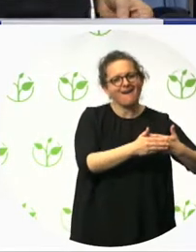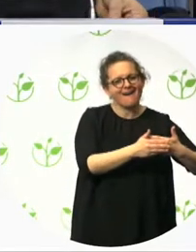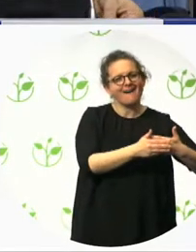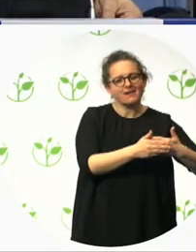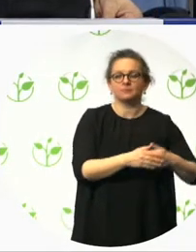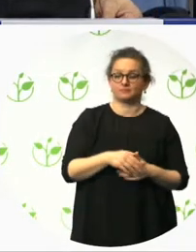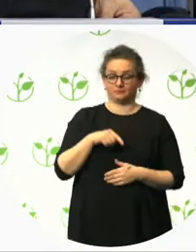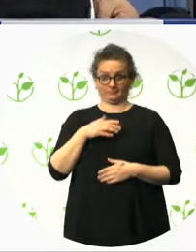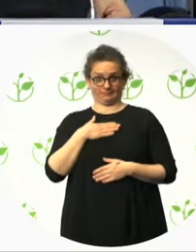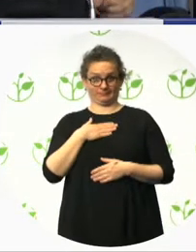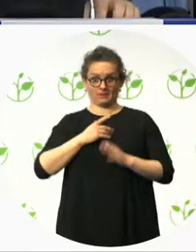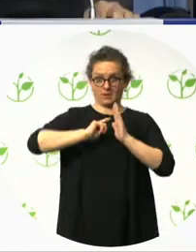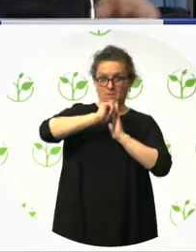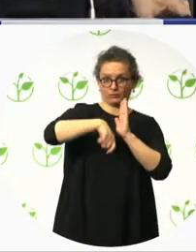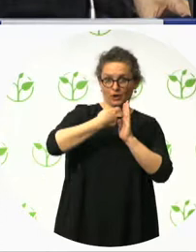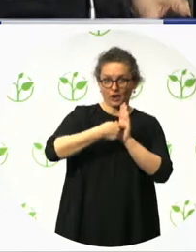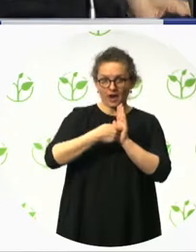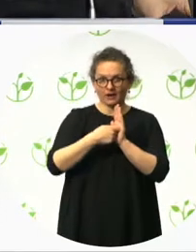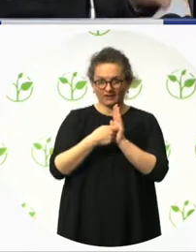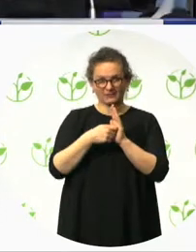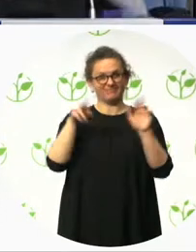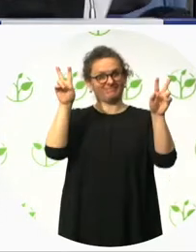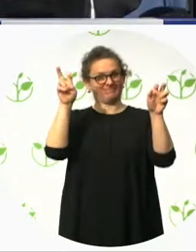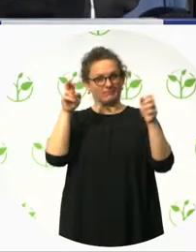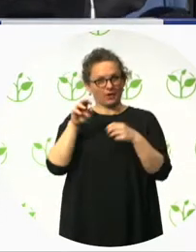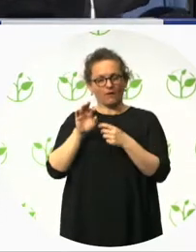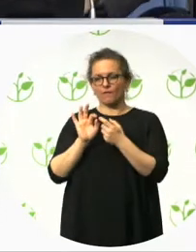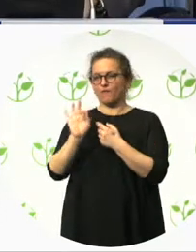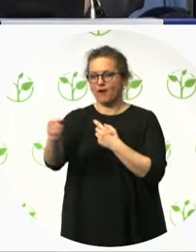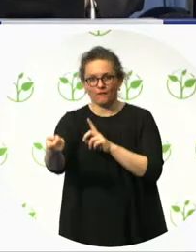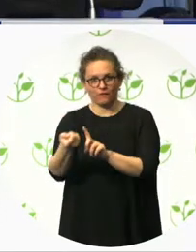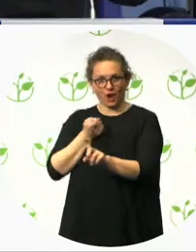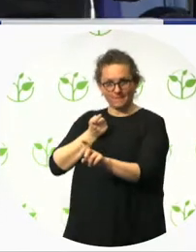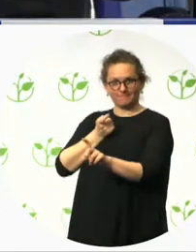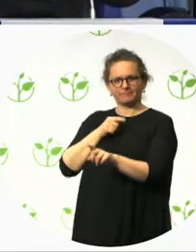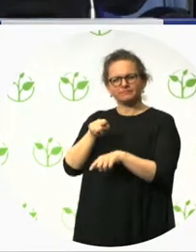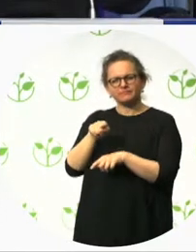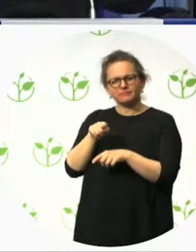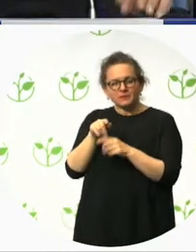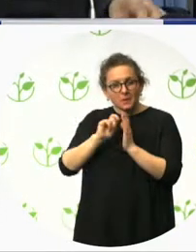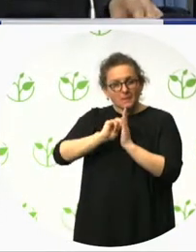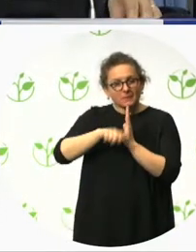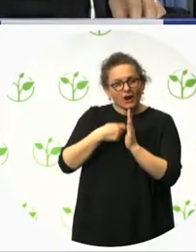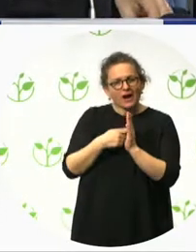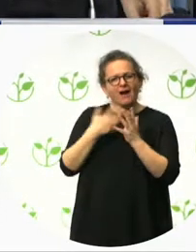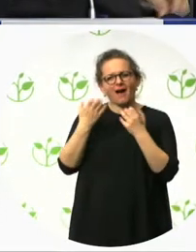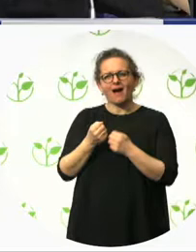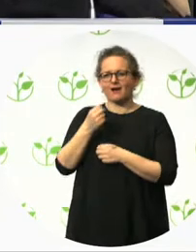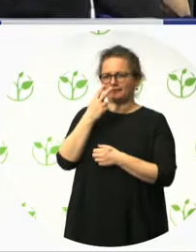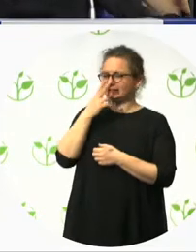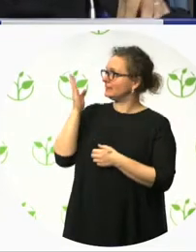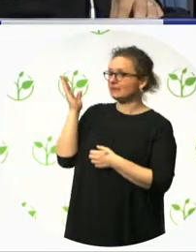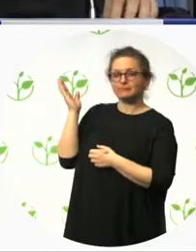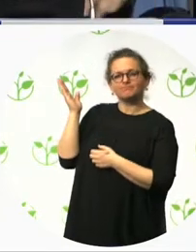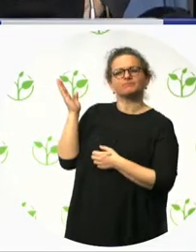is a project of Inditex Group which aims to develop a new concept of stores which are